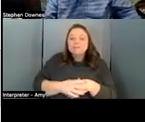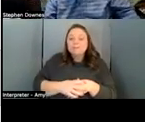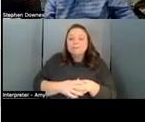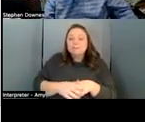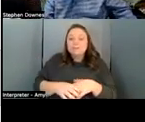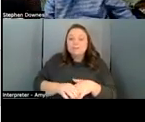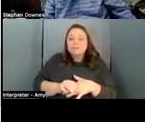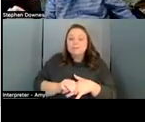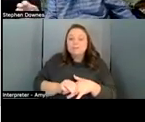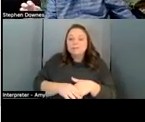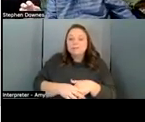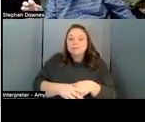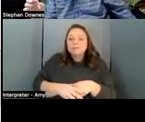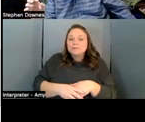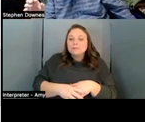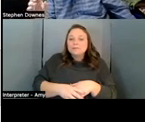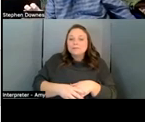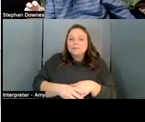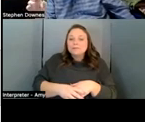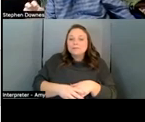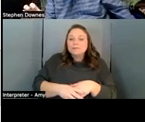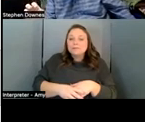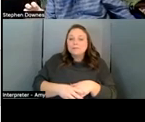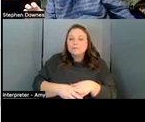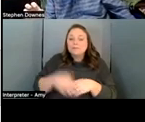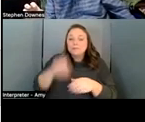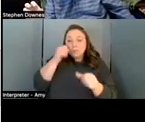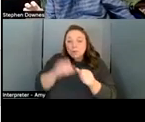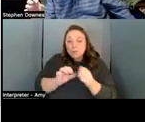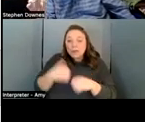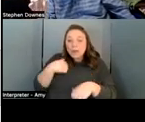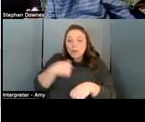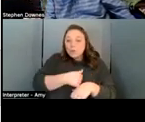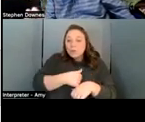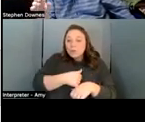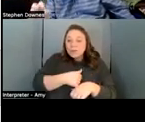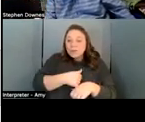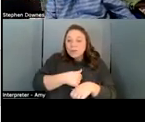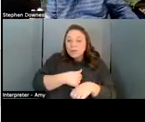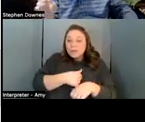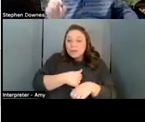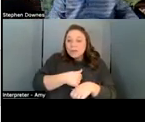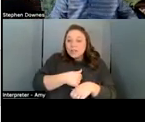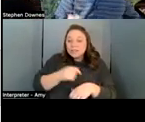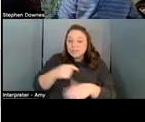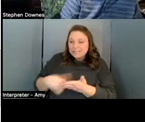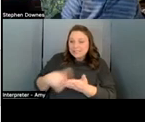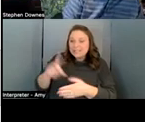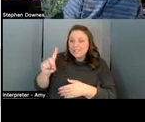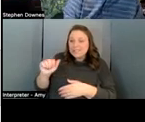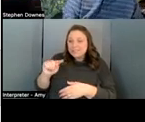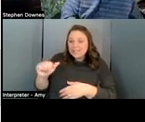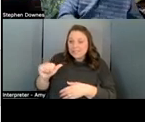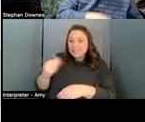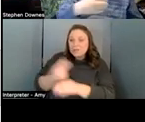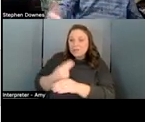how we were talking about the data that's used by artificial intelligence